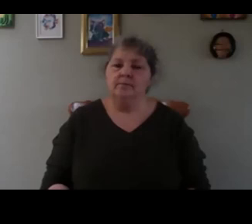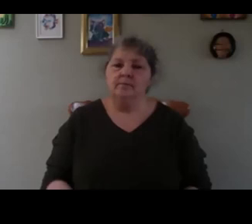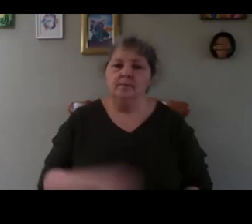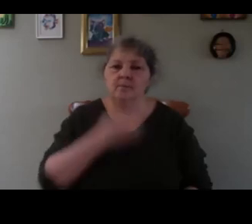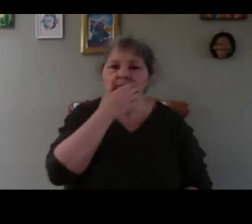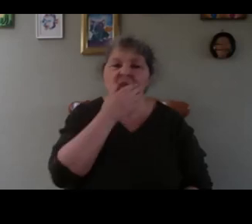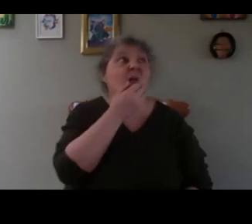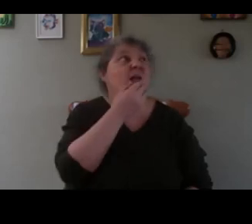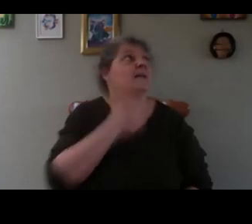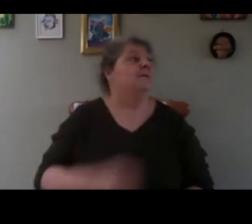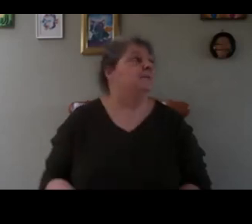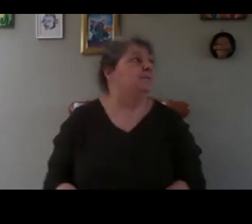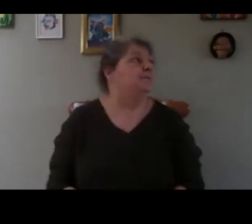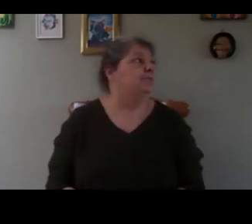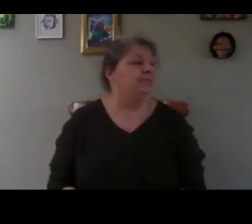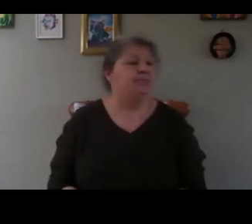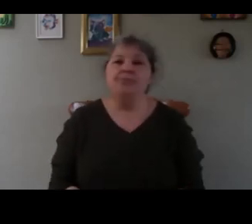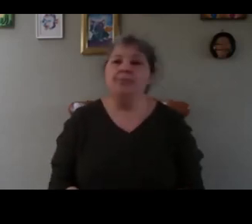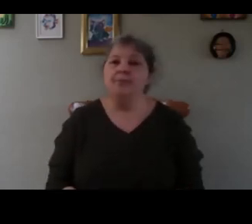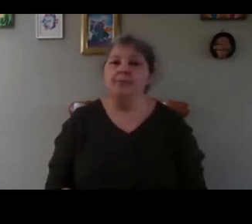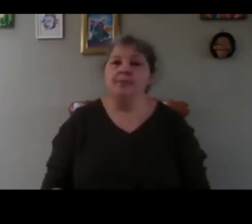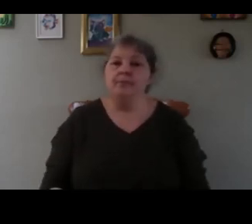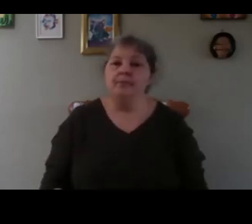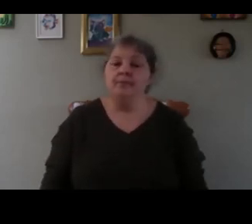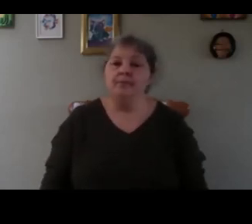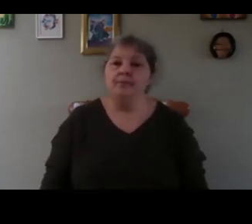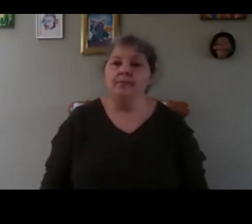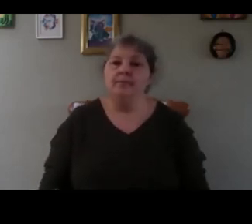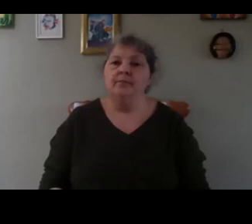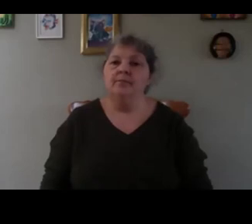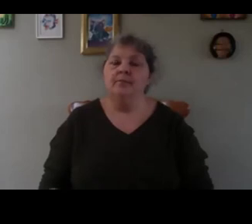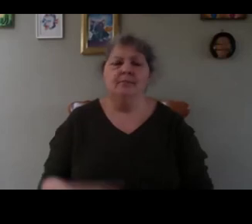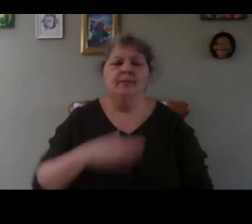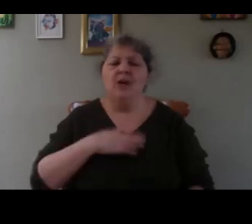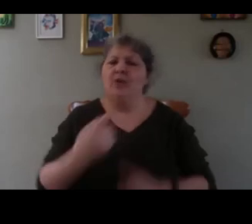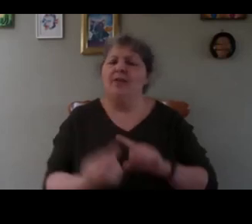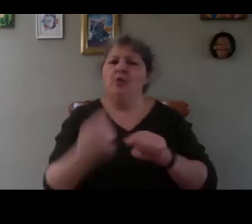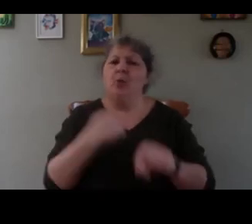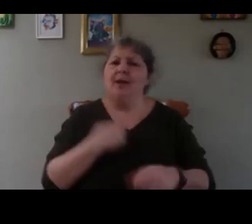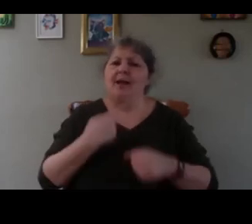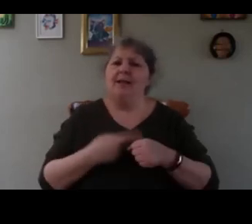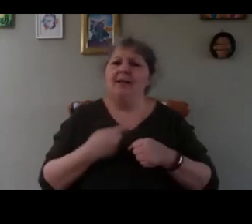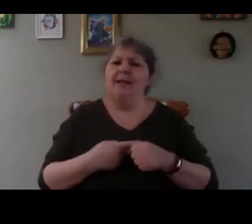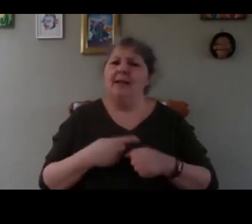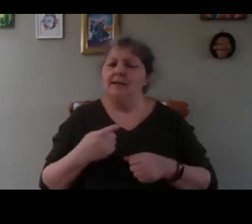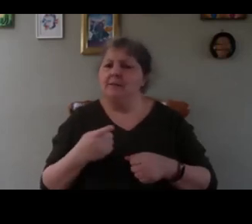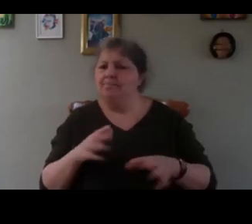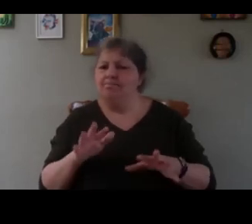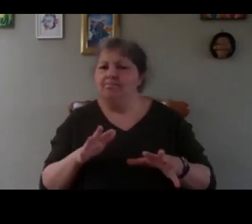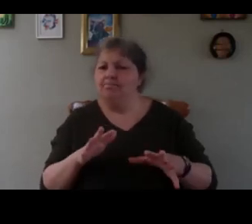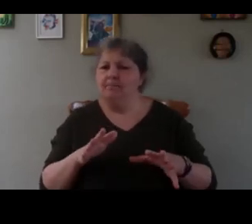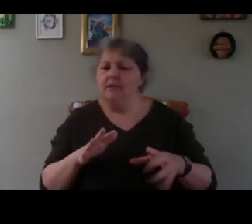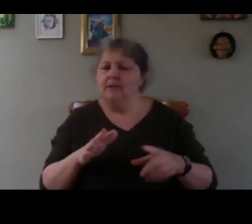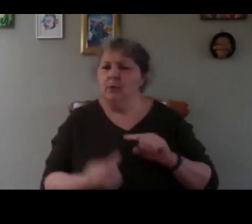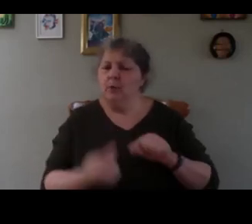so you just start to sow cold seed in the ground generally so I have to go back again because I have a problem with the video there so we go